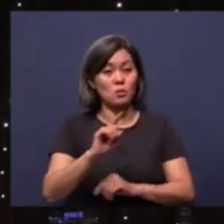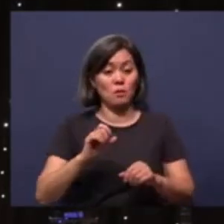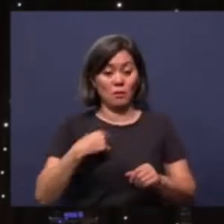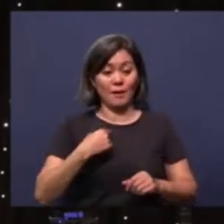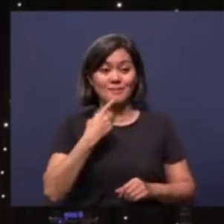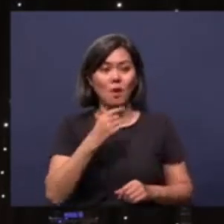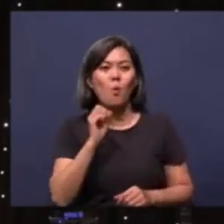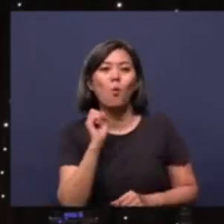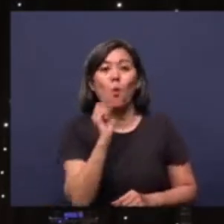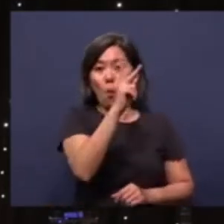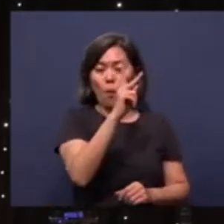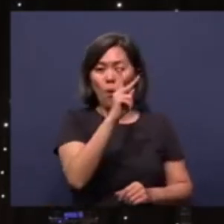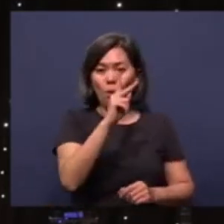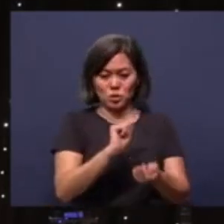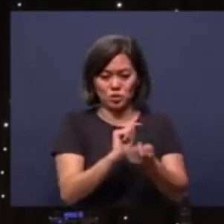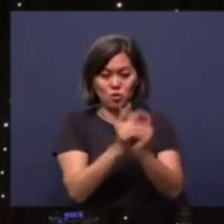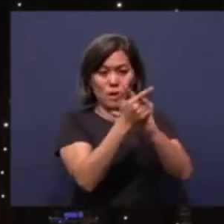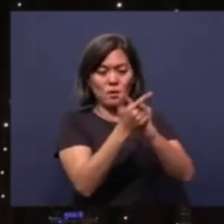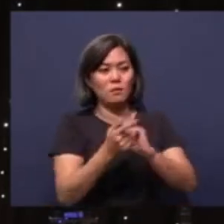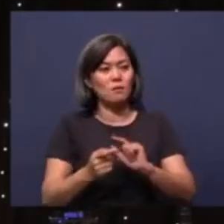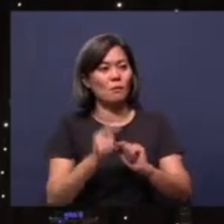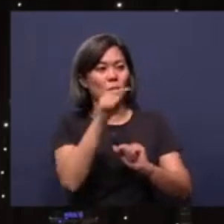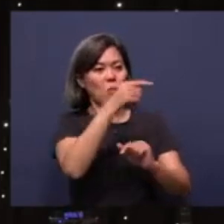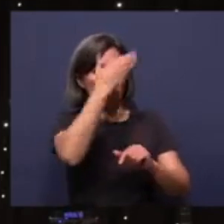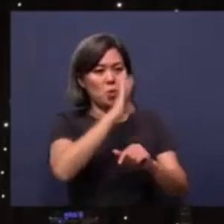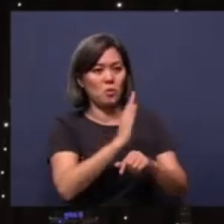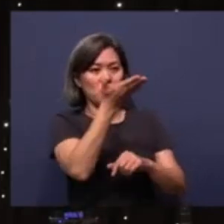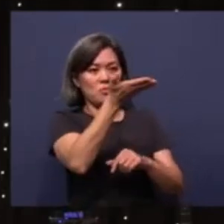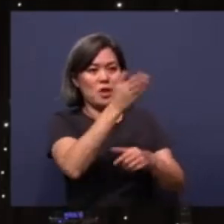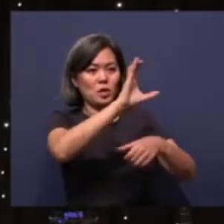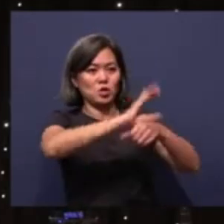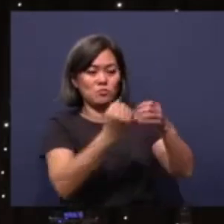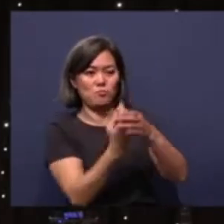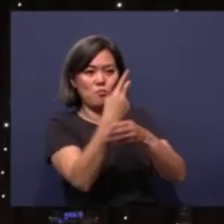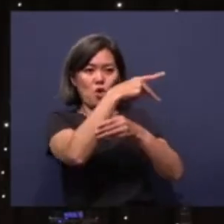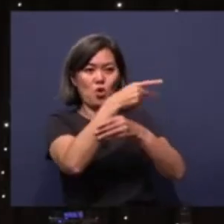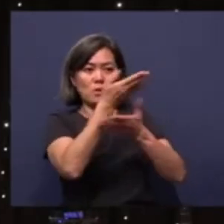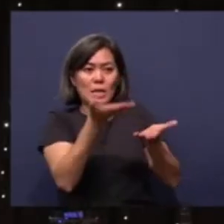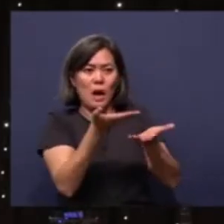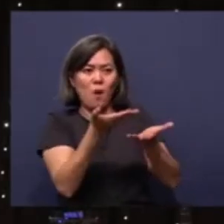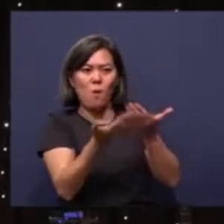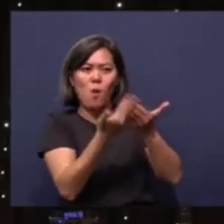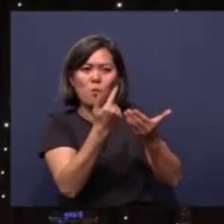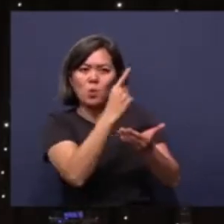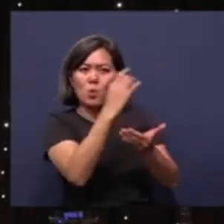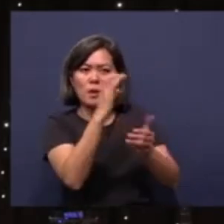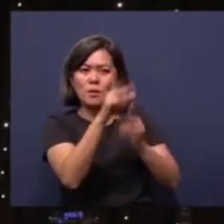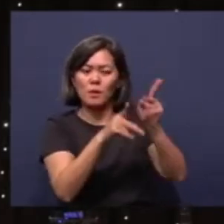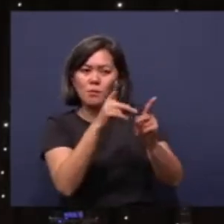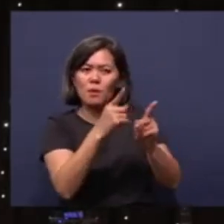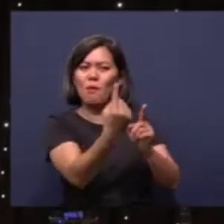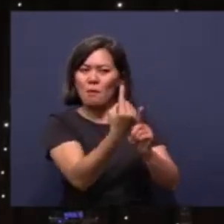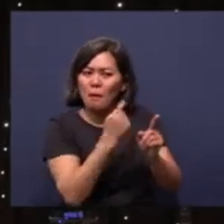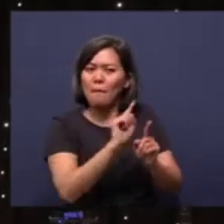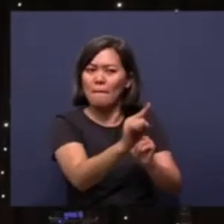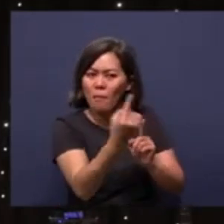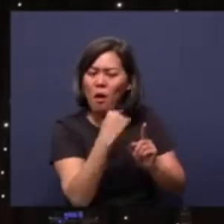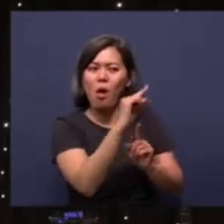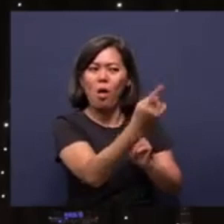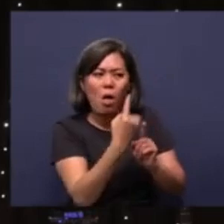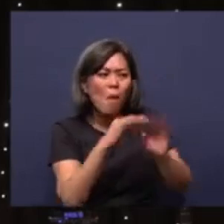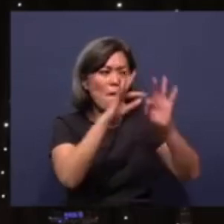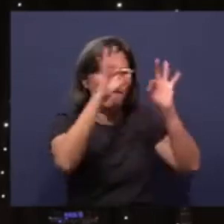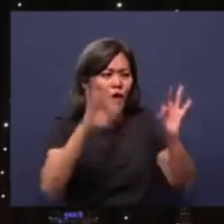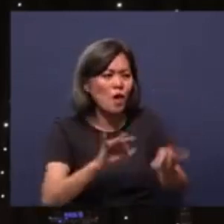okay, God planted a church there. Now it's almost 100 people, keep on coming and going, factory